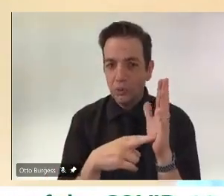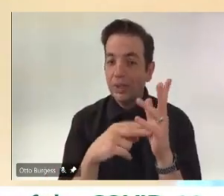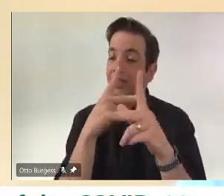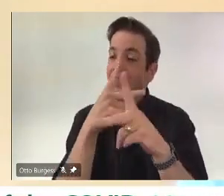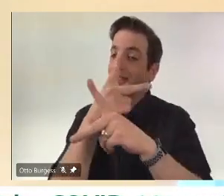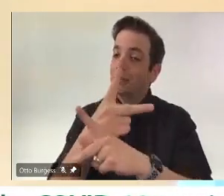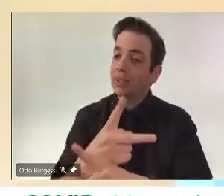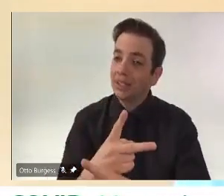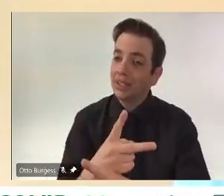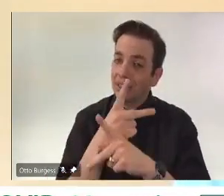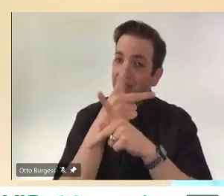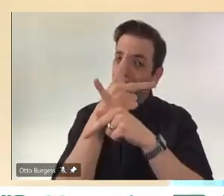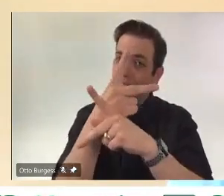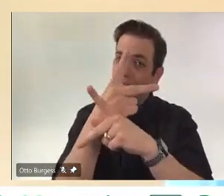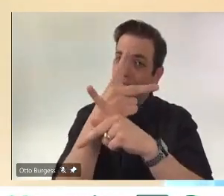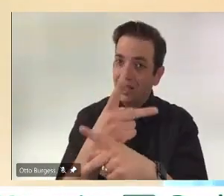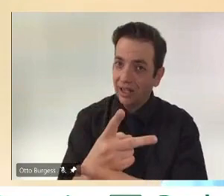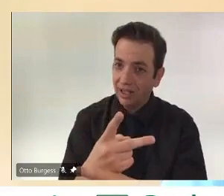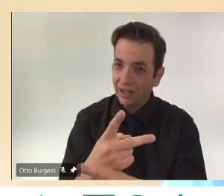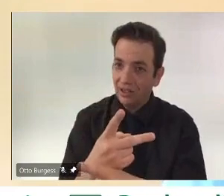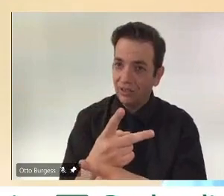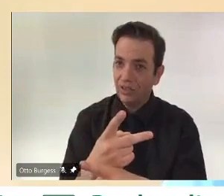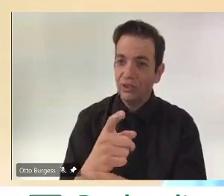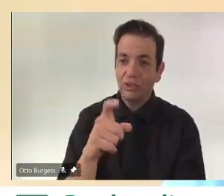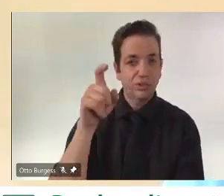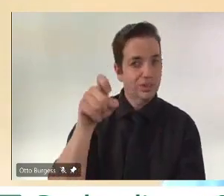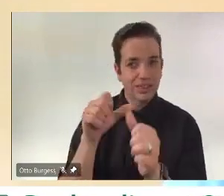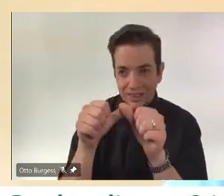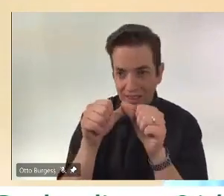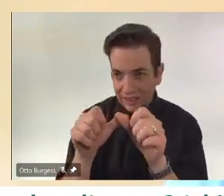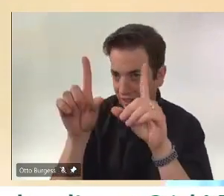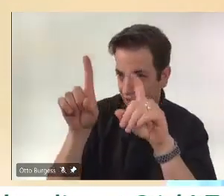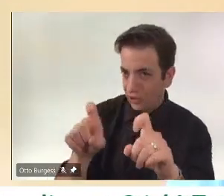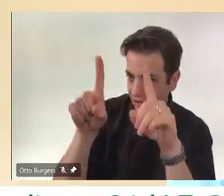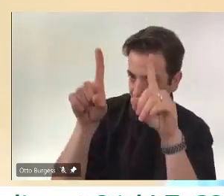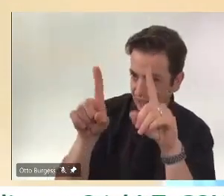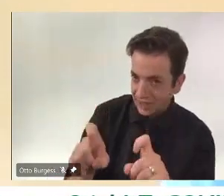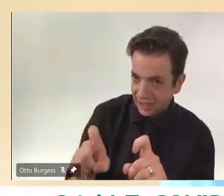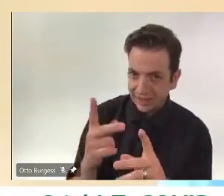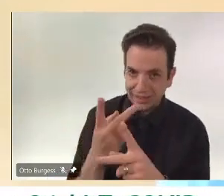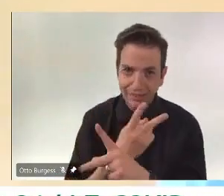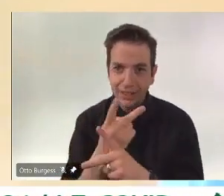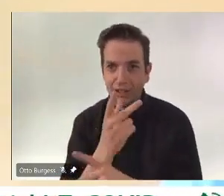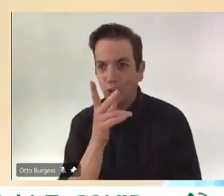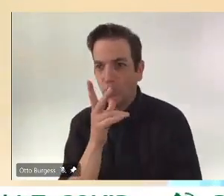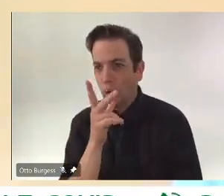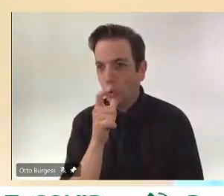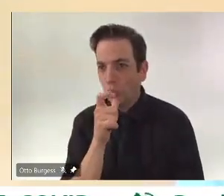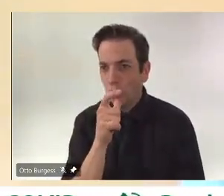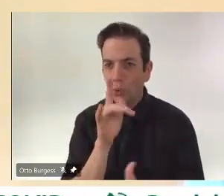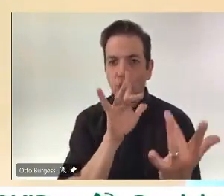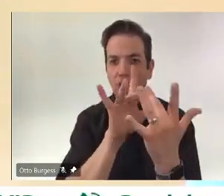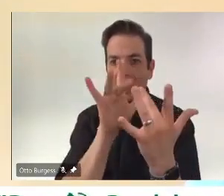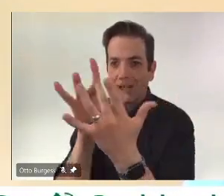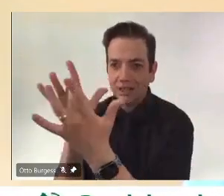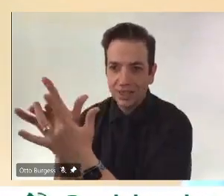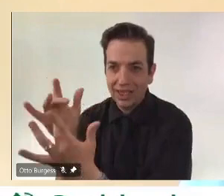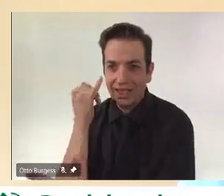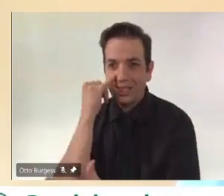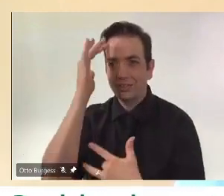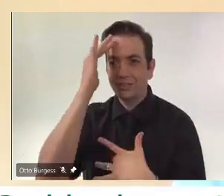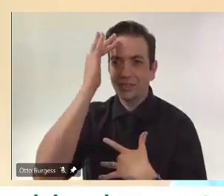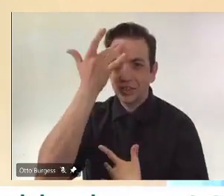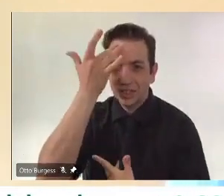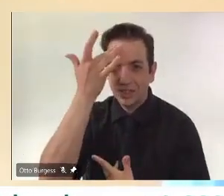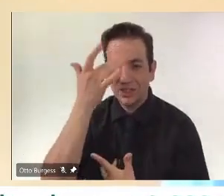Keep on top of testing, contact tracing, following whatever public health measures are in place under currently,